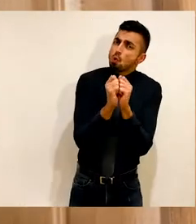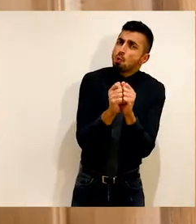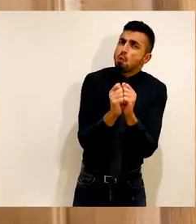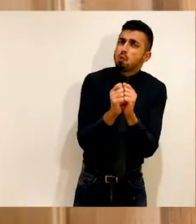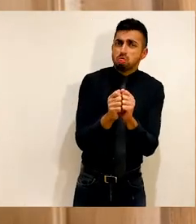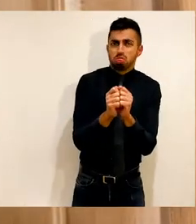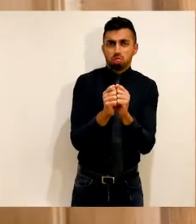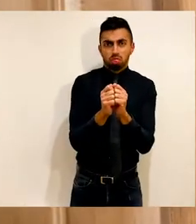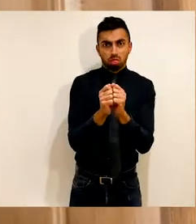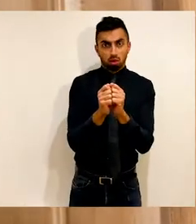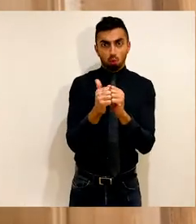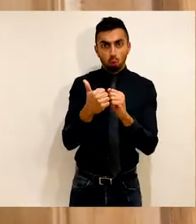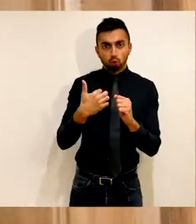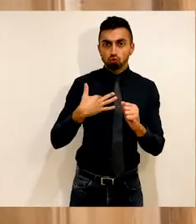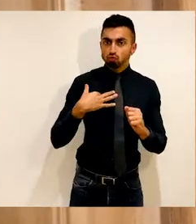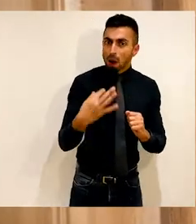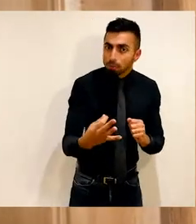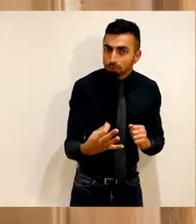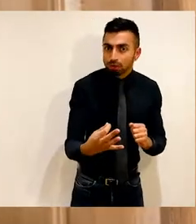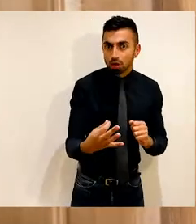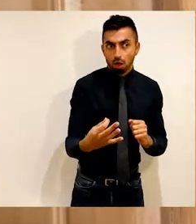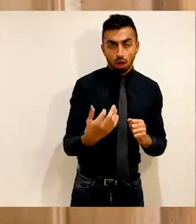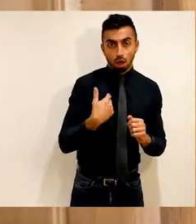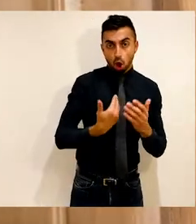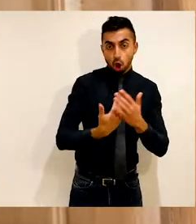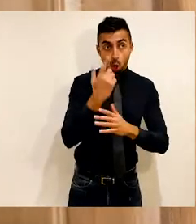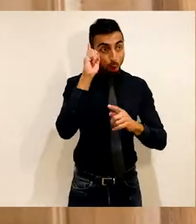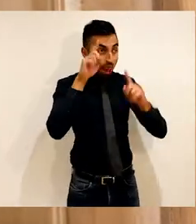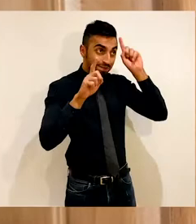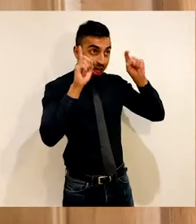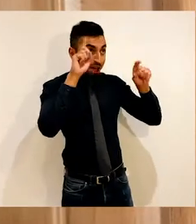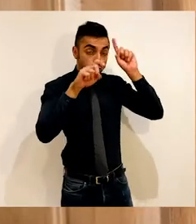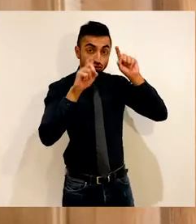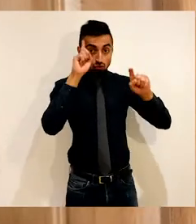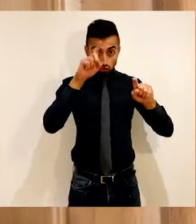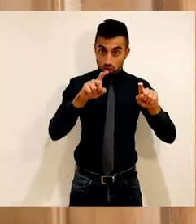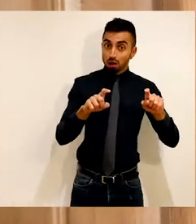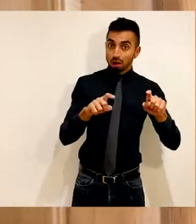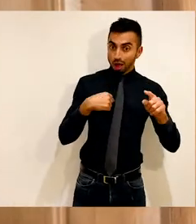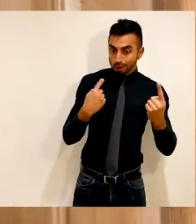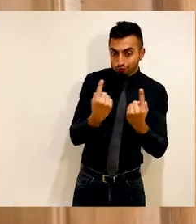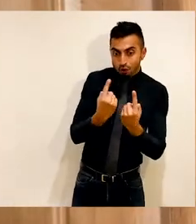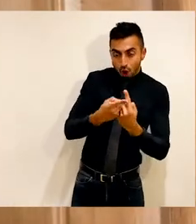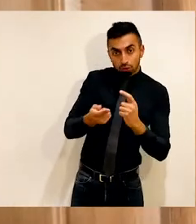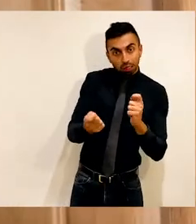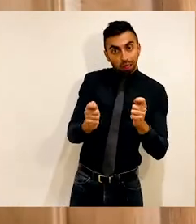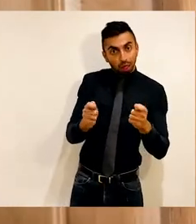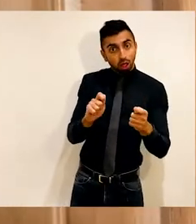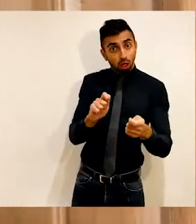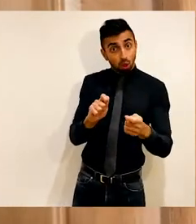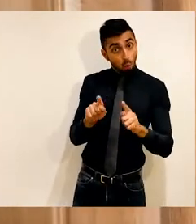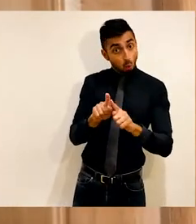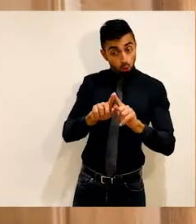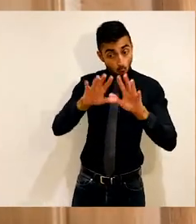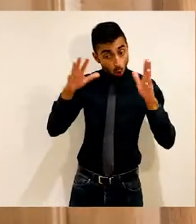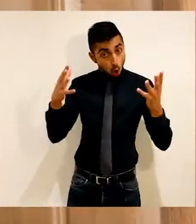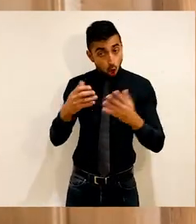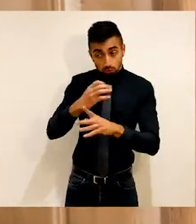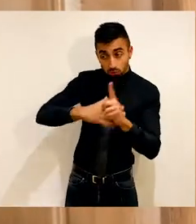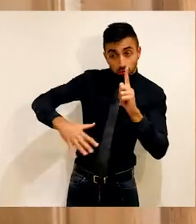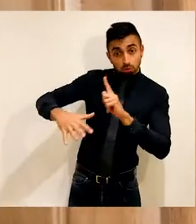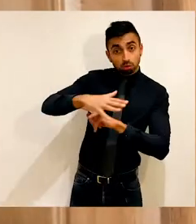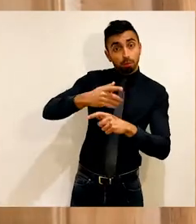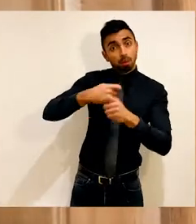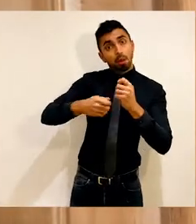accurate representation and better innovation in the products we design. It also pushes us towards a more